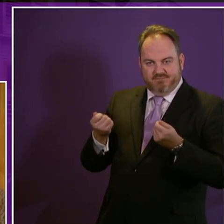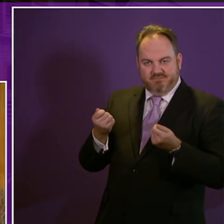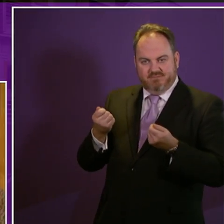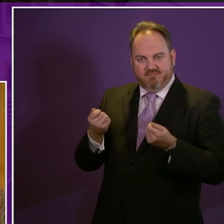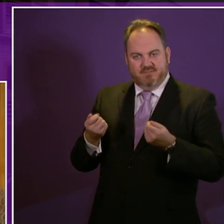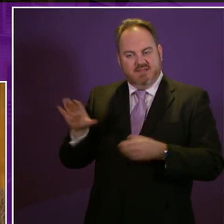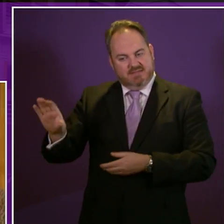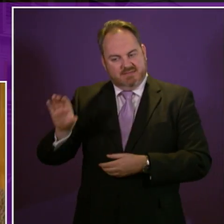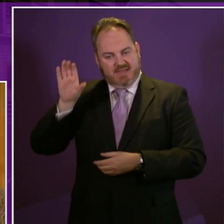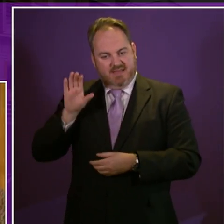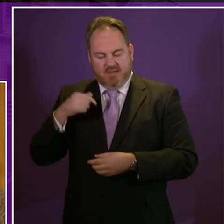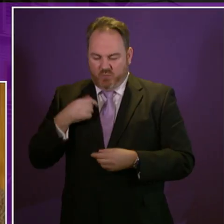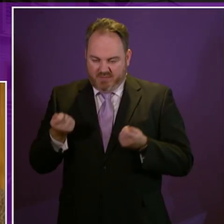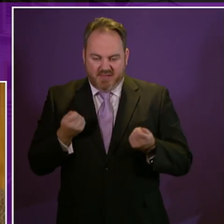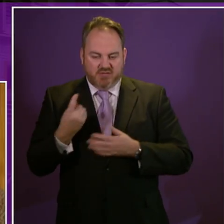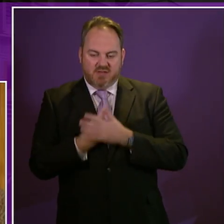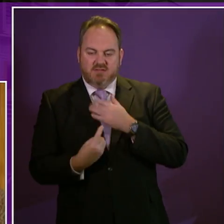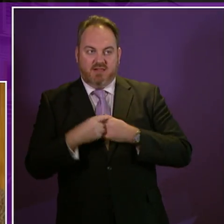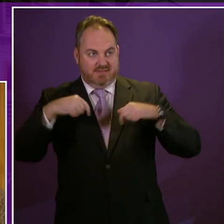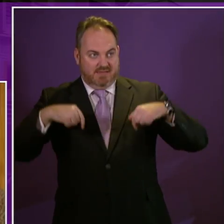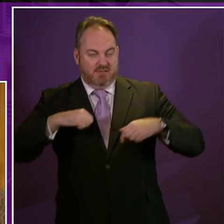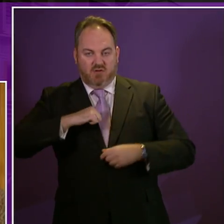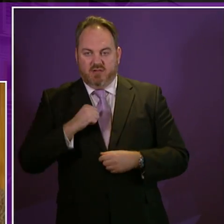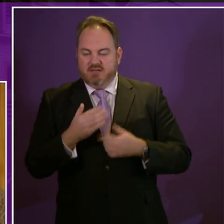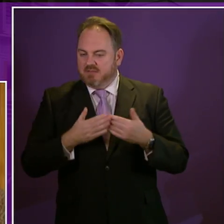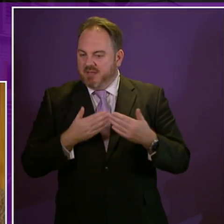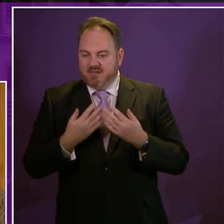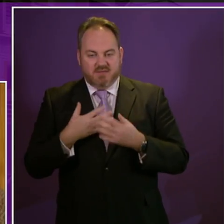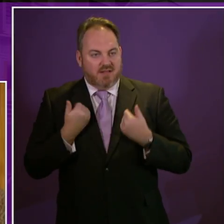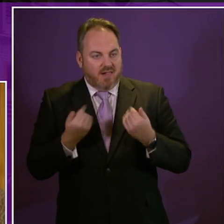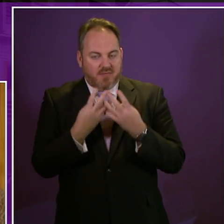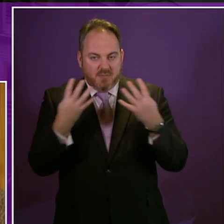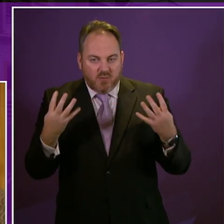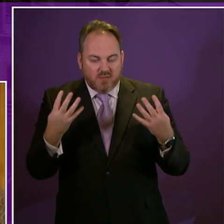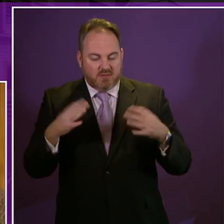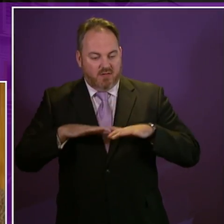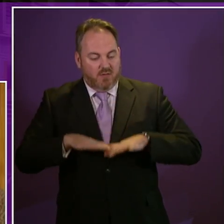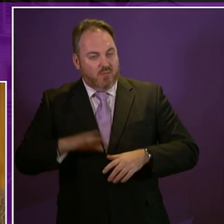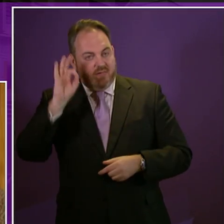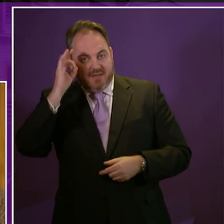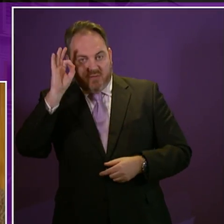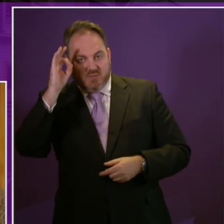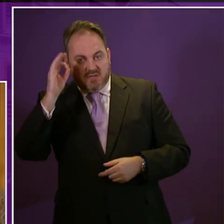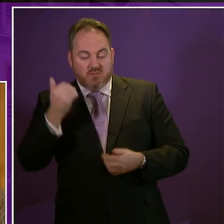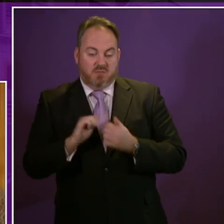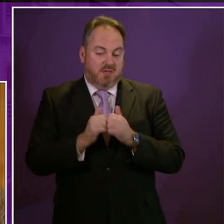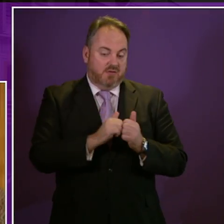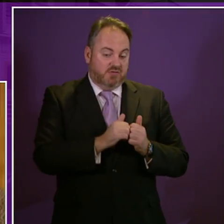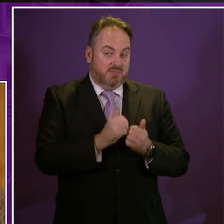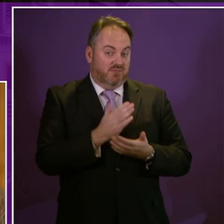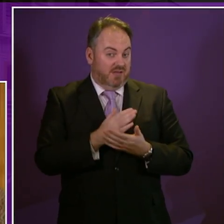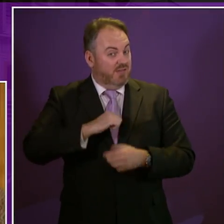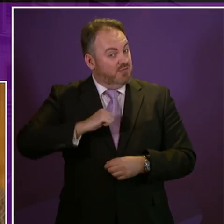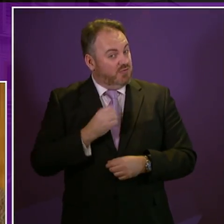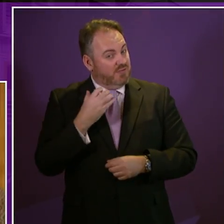disability benefits more locally whether this to be health boards local authorities or new partnerships will the Scottish Government